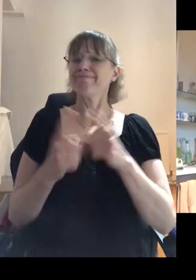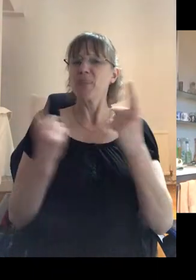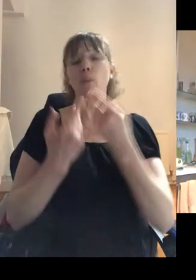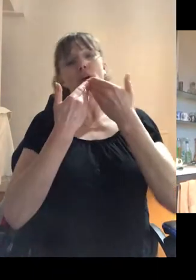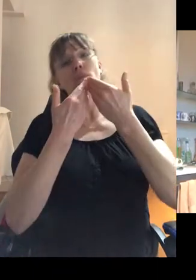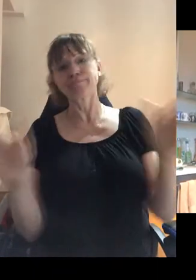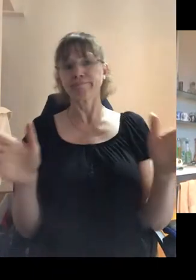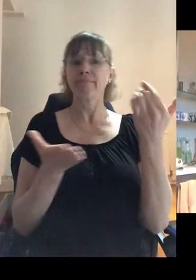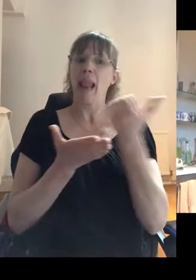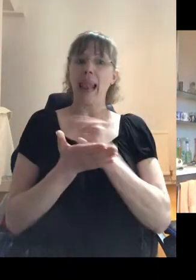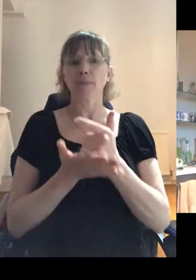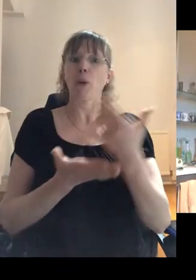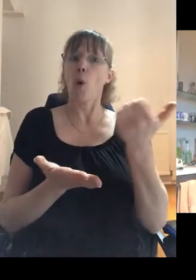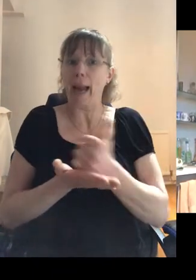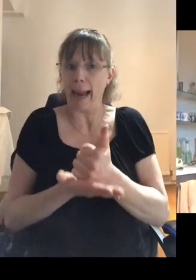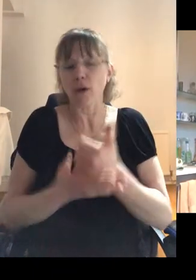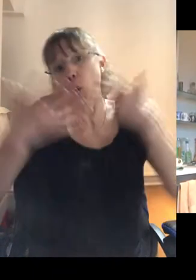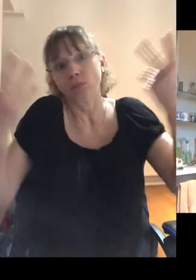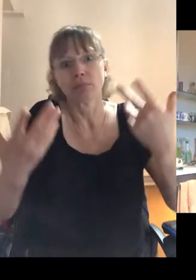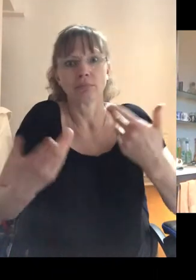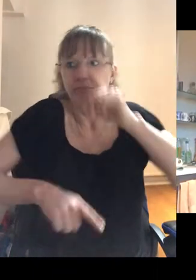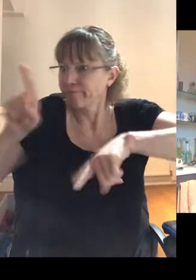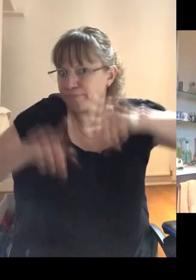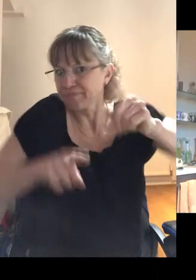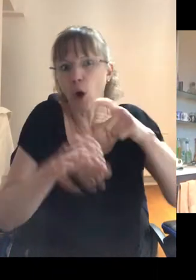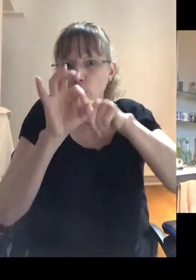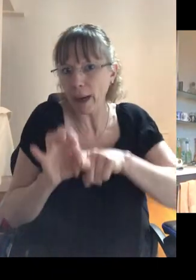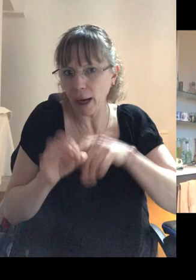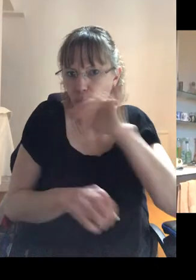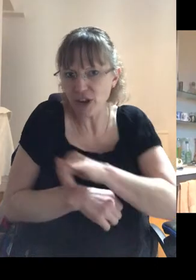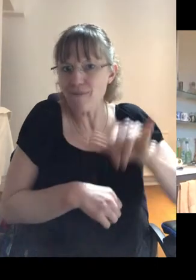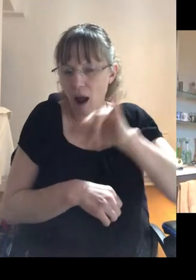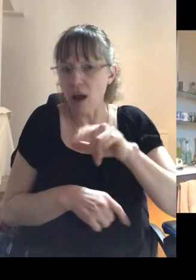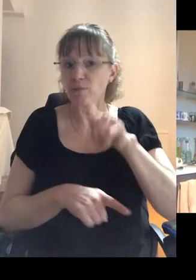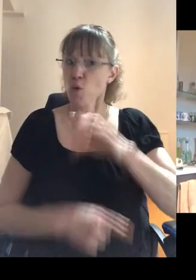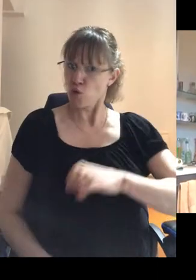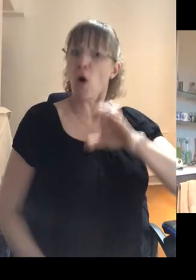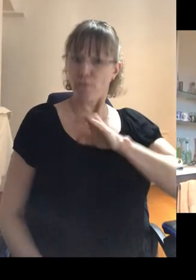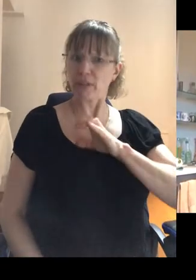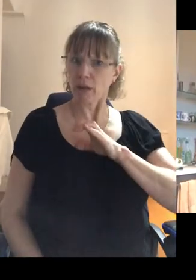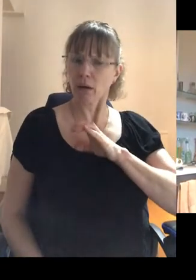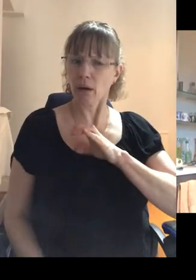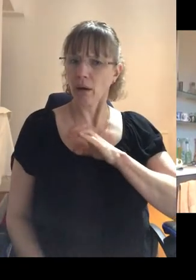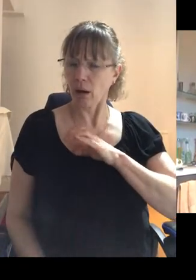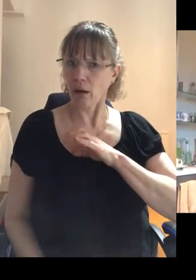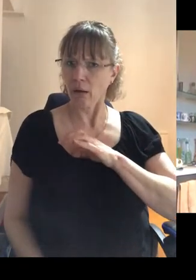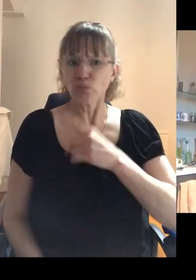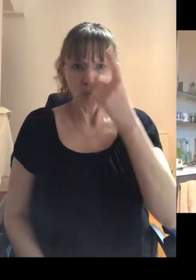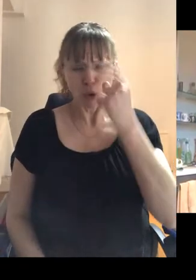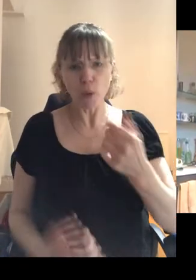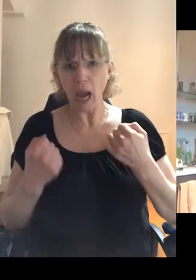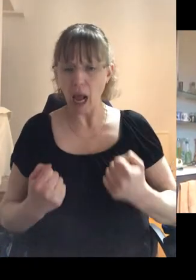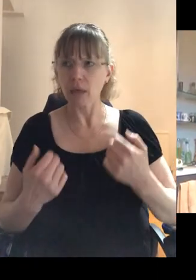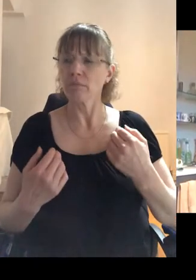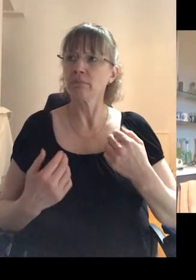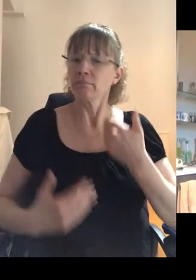as lesbian or gay, or these days, any other variety of queer, that if you're confident, you will carry